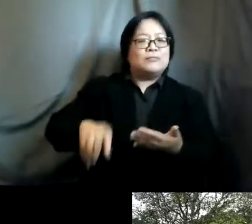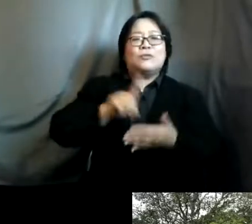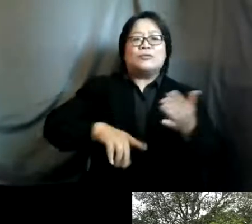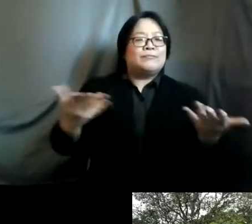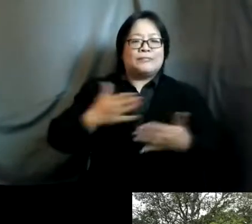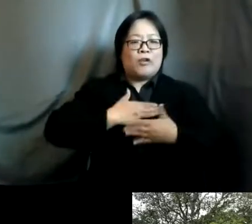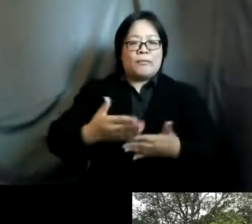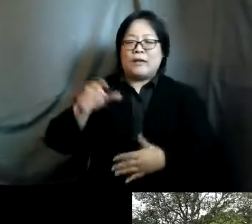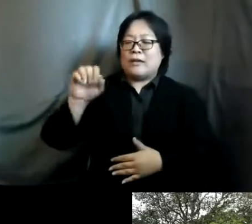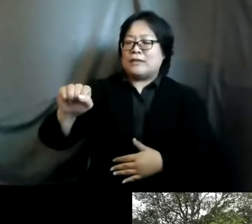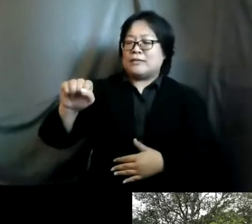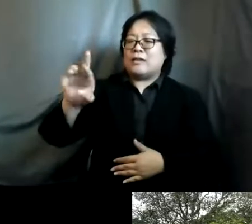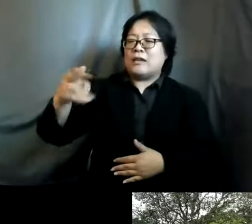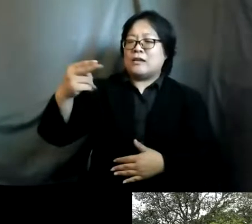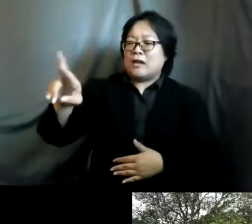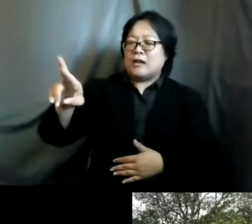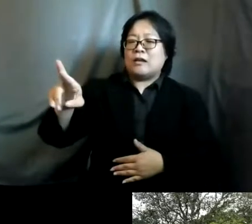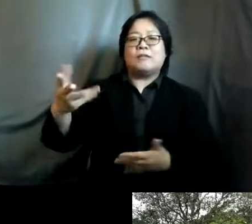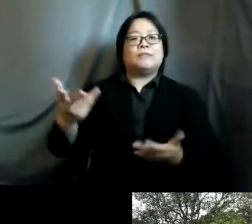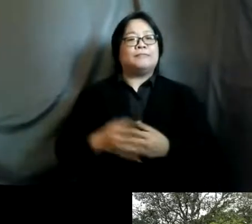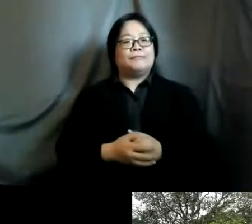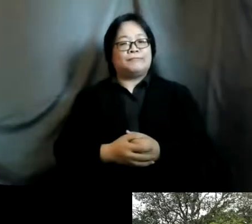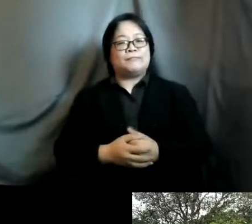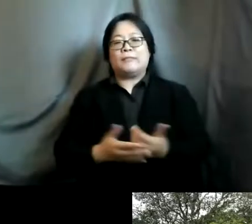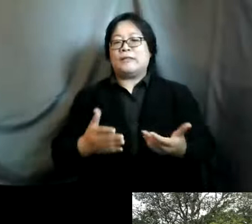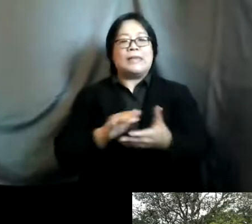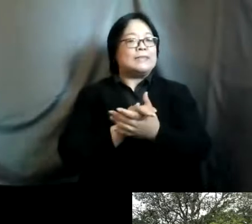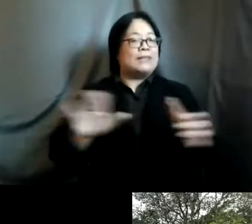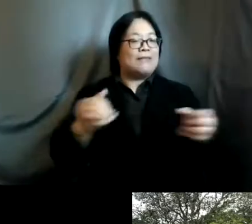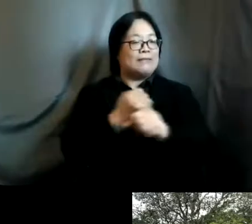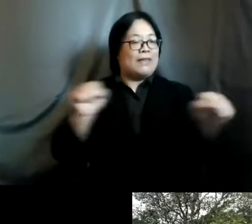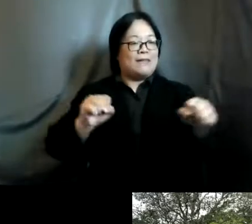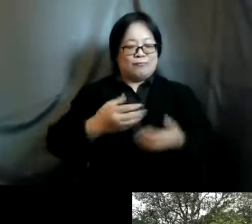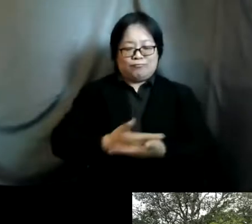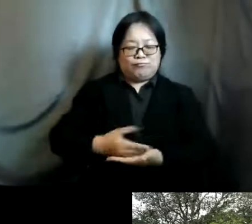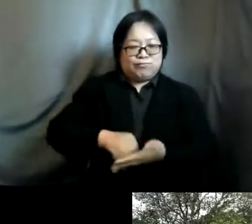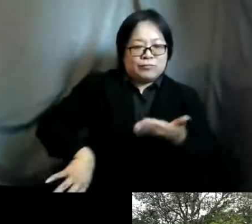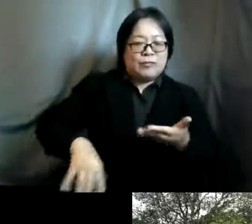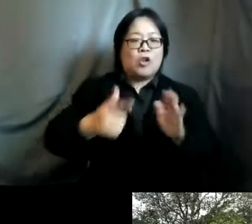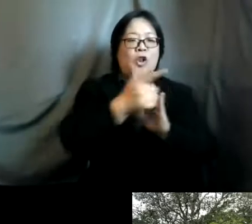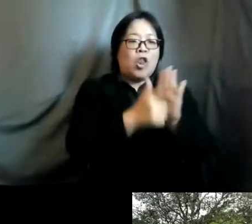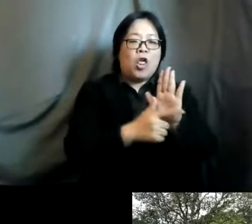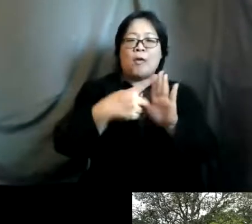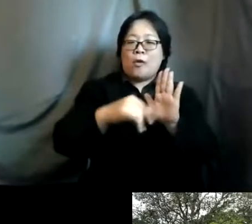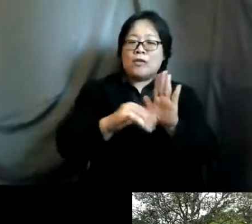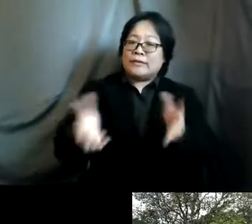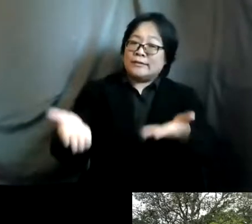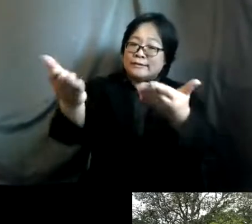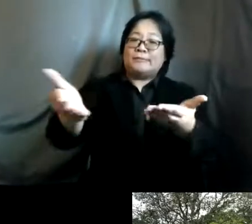bodily autonomy including contraception safe abortion laws and policies the floor is yours